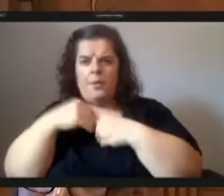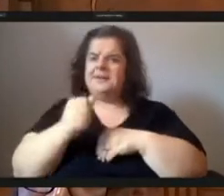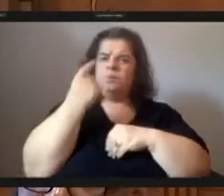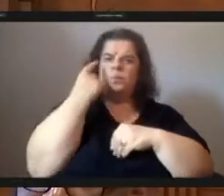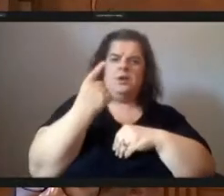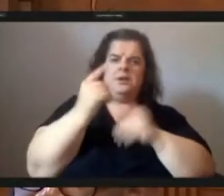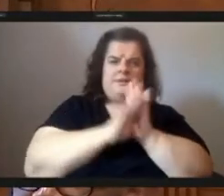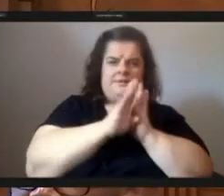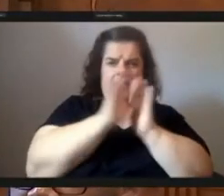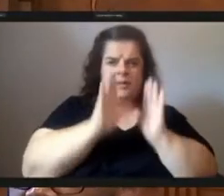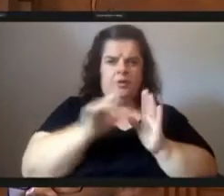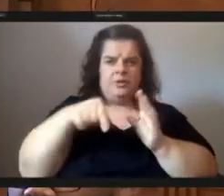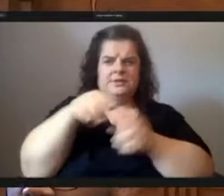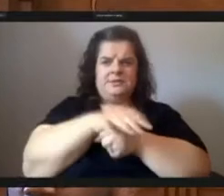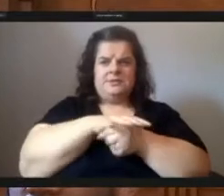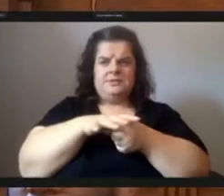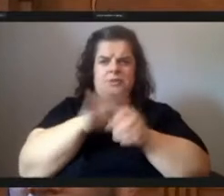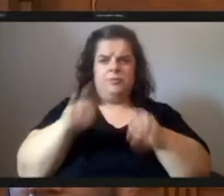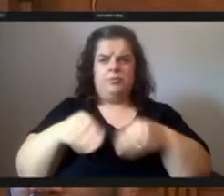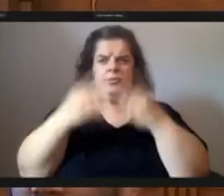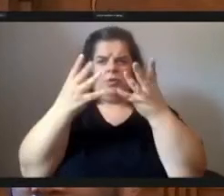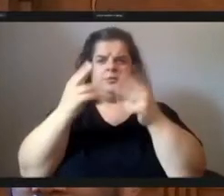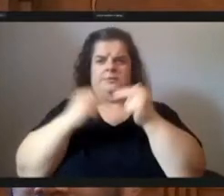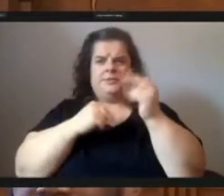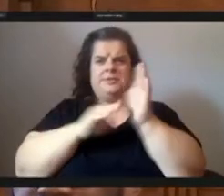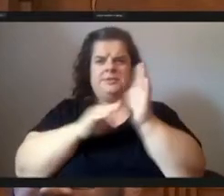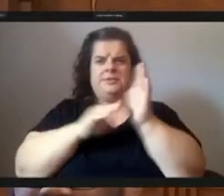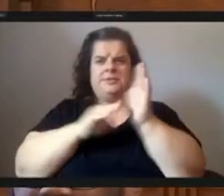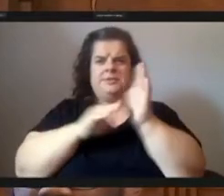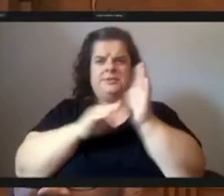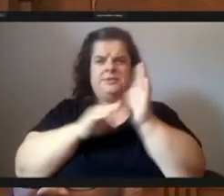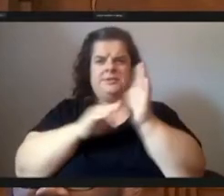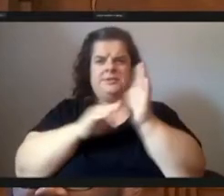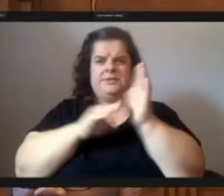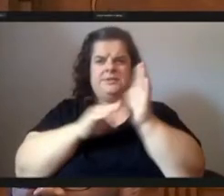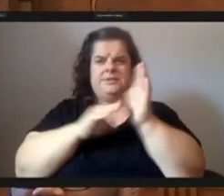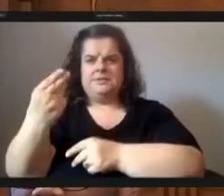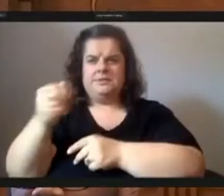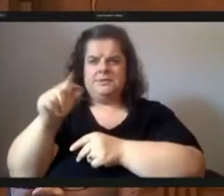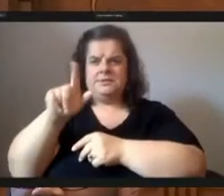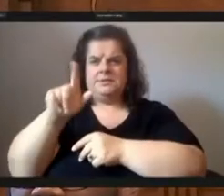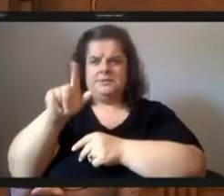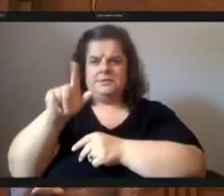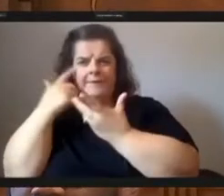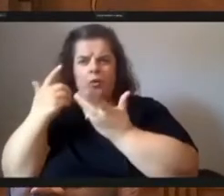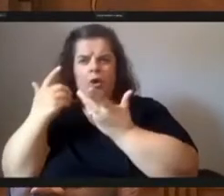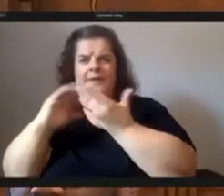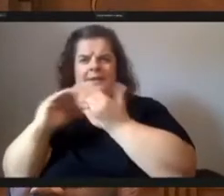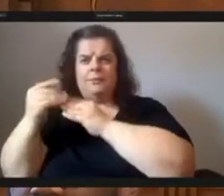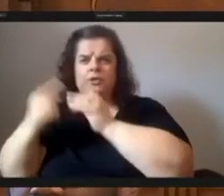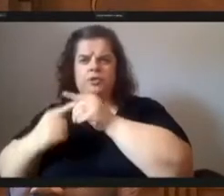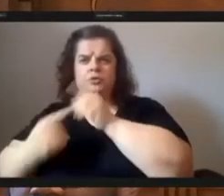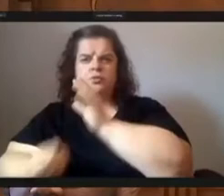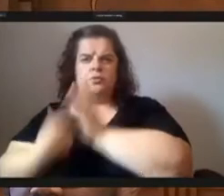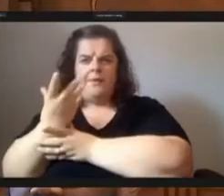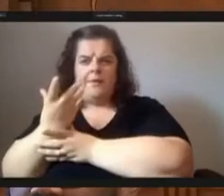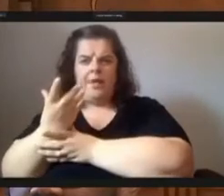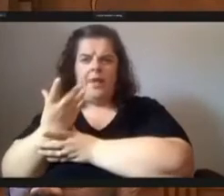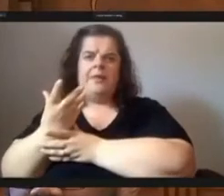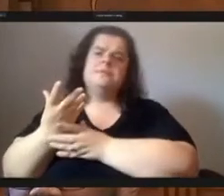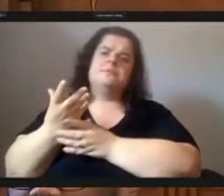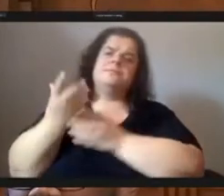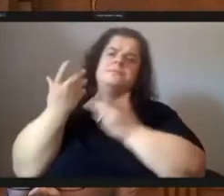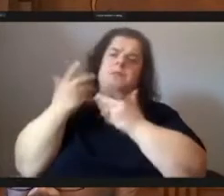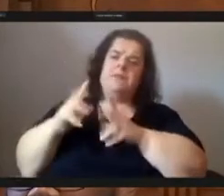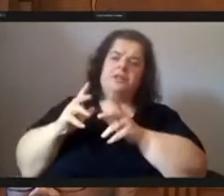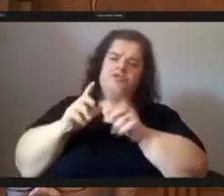building such a space saying that hazelwood should wait for the neighborhood to grow that once the investment in hazelwood green has paid